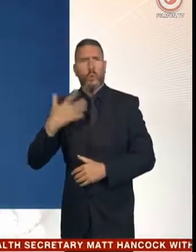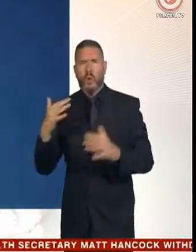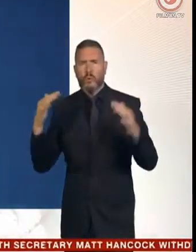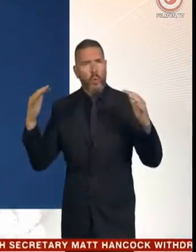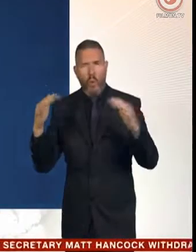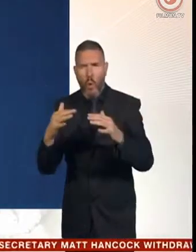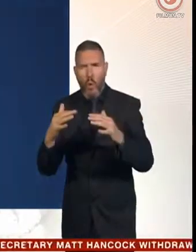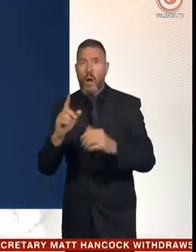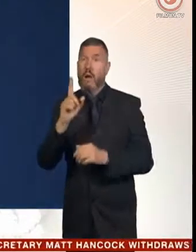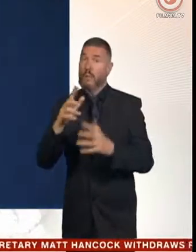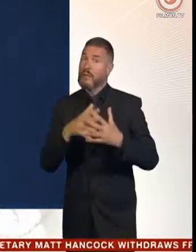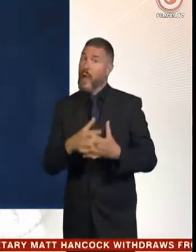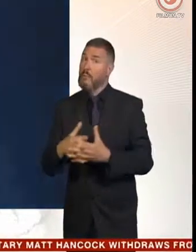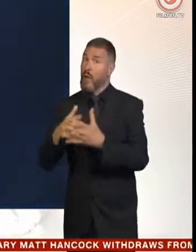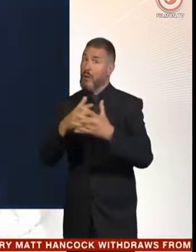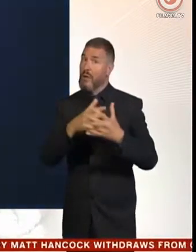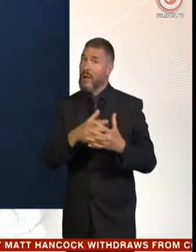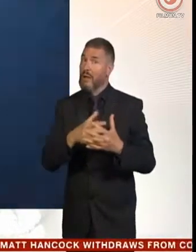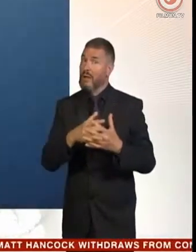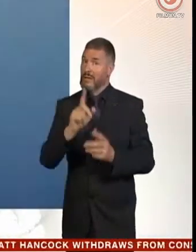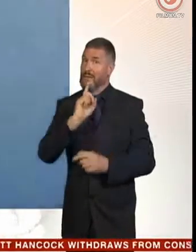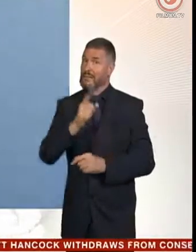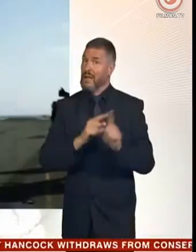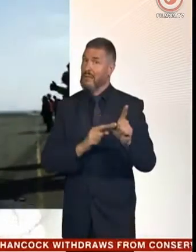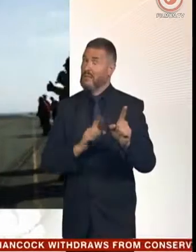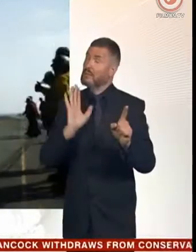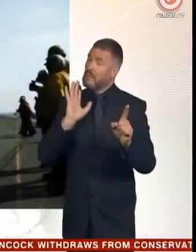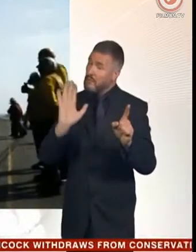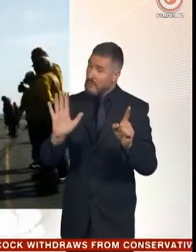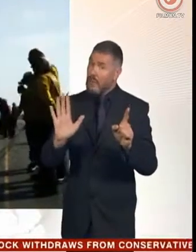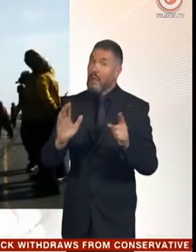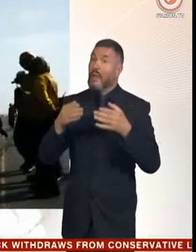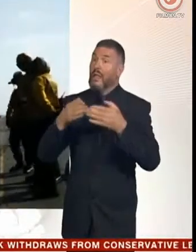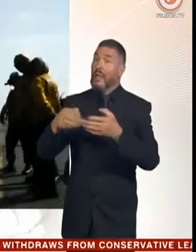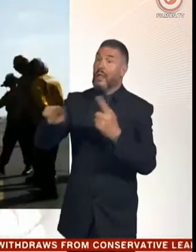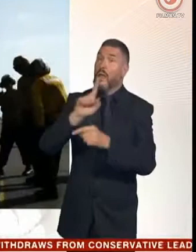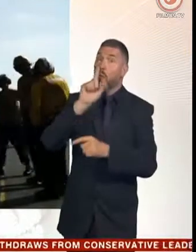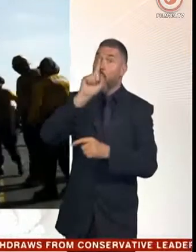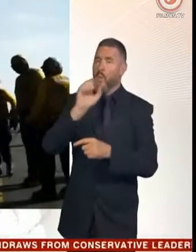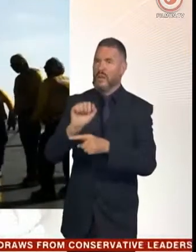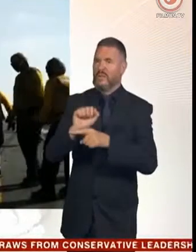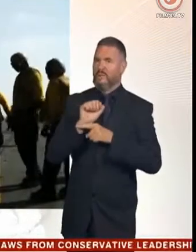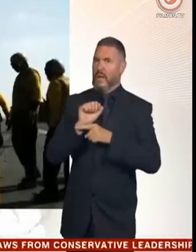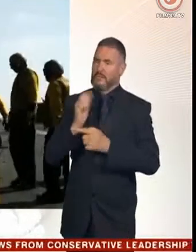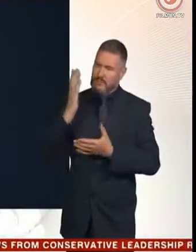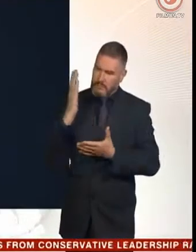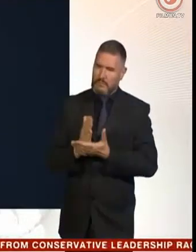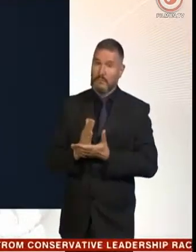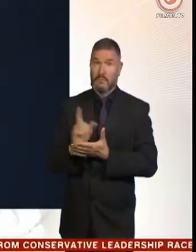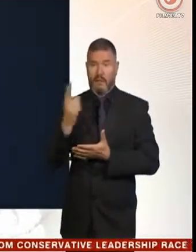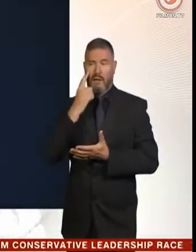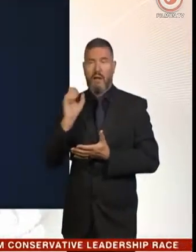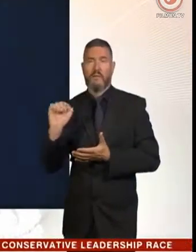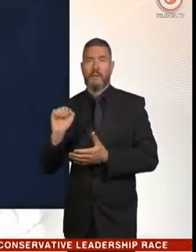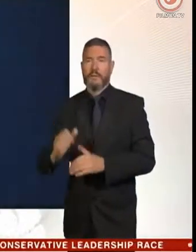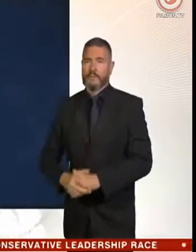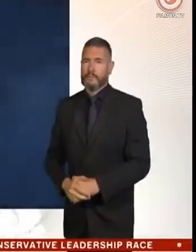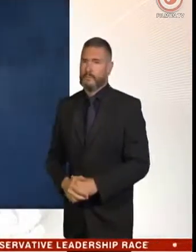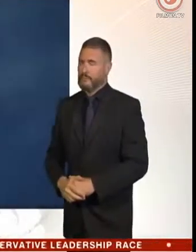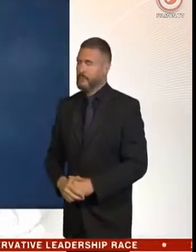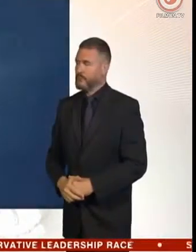but the United States is stressing it's ready to defend its interests. Jonathan Beale, BBC News.